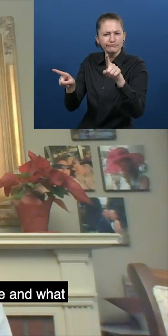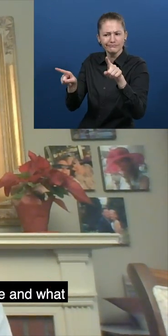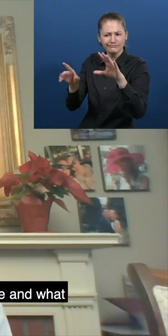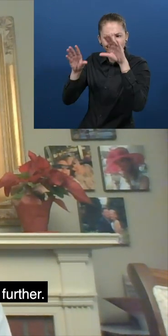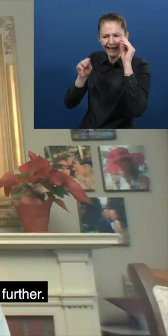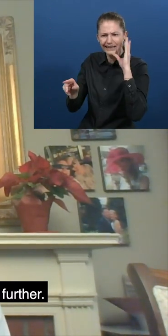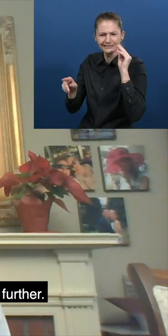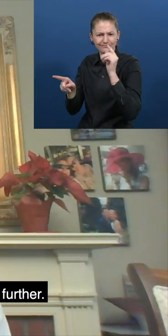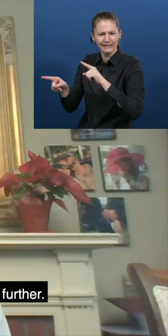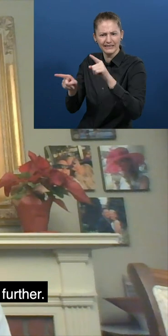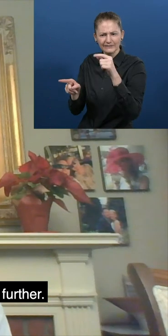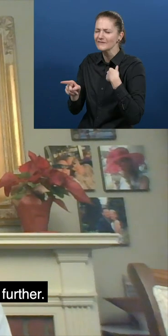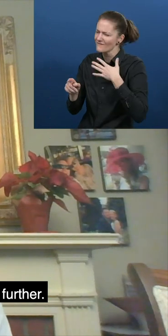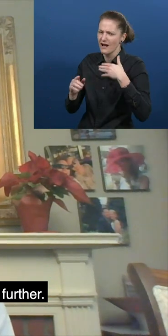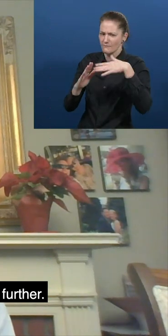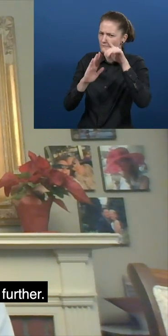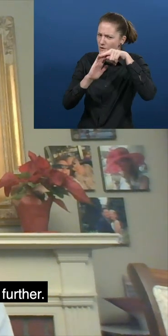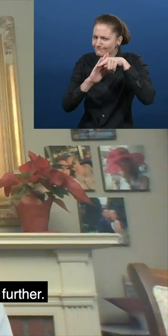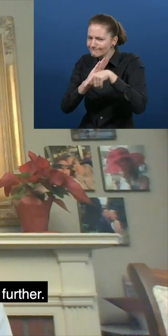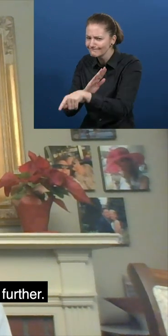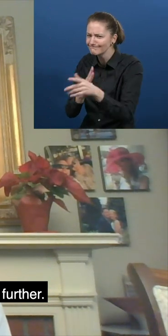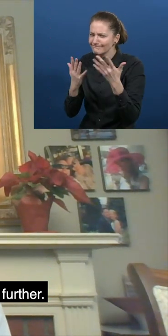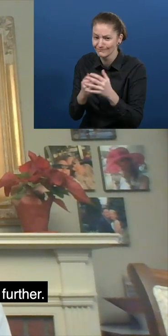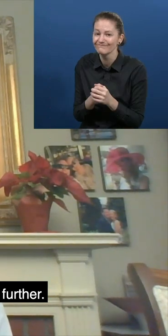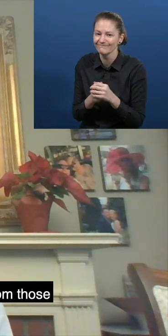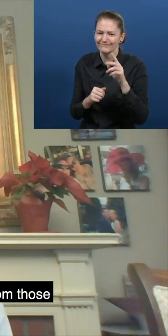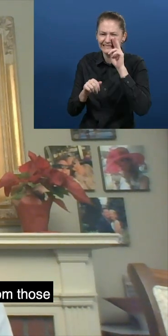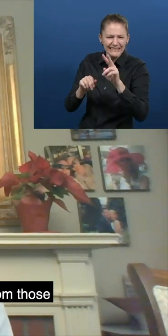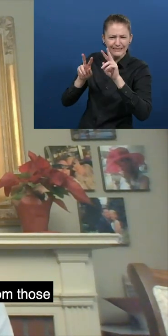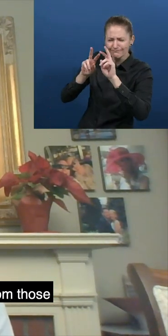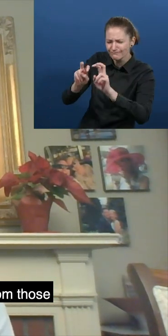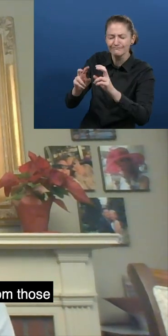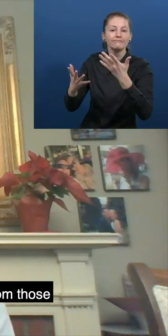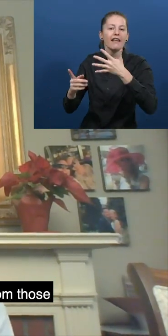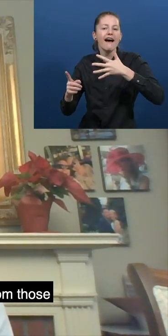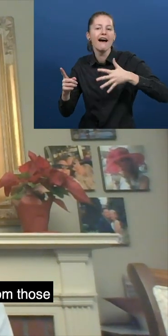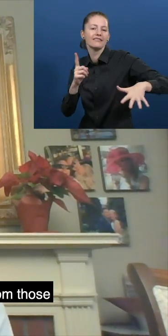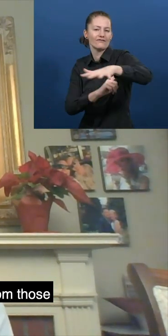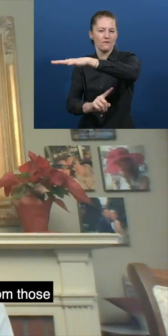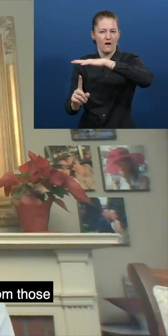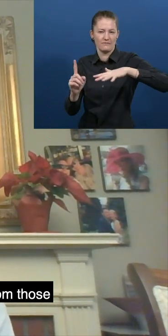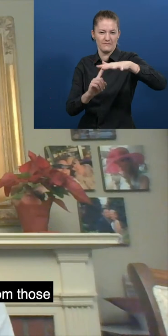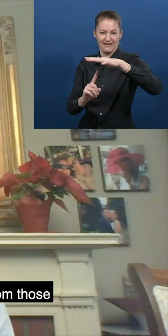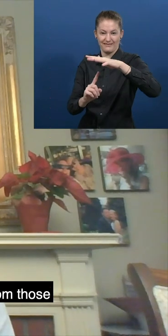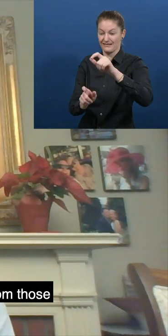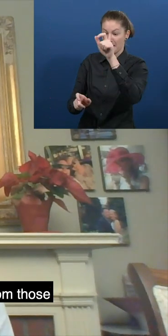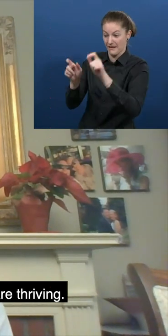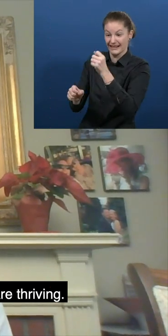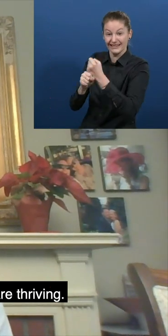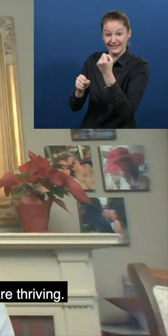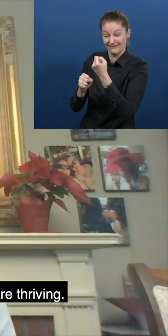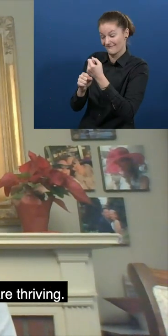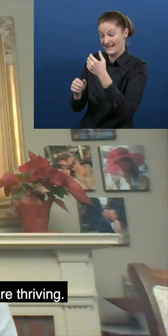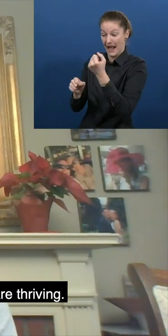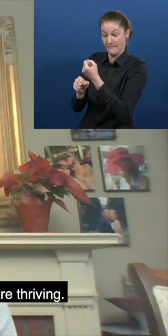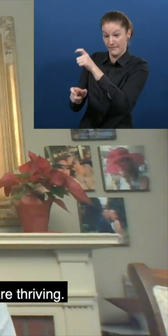and what employees experience. But we wanted to take it further. We wanted to unearth the lessons to be learned from those environments in